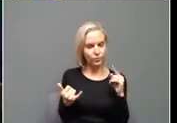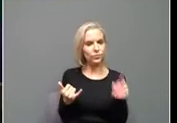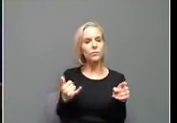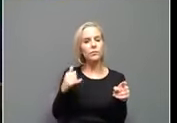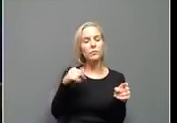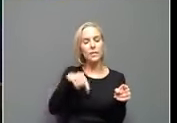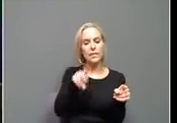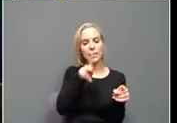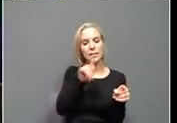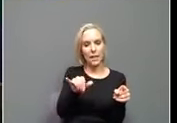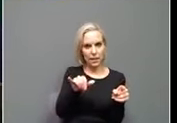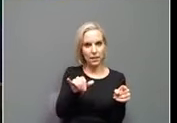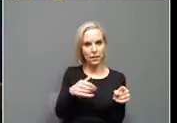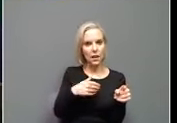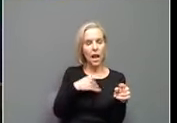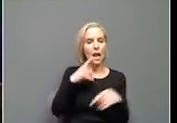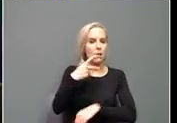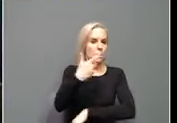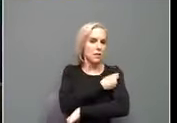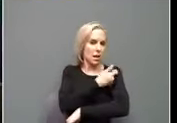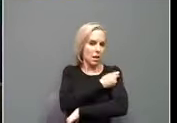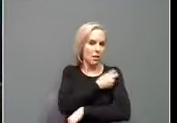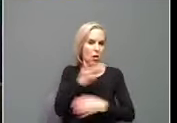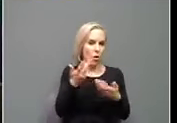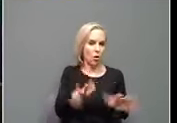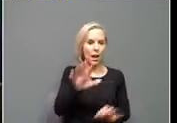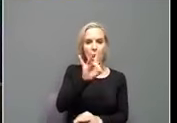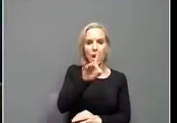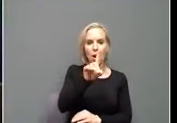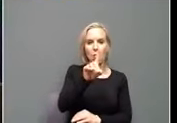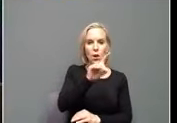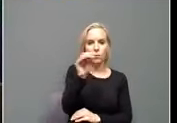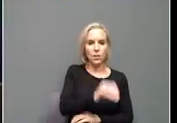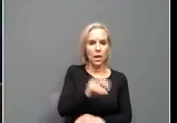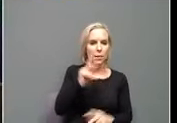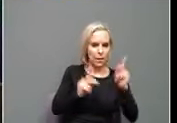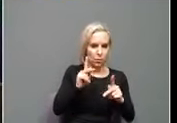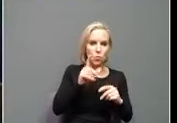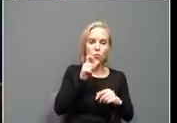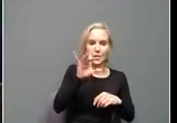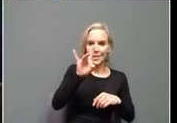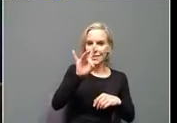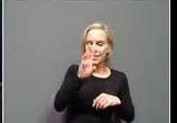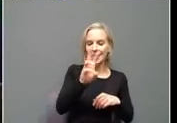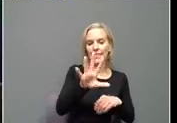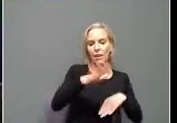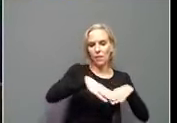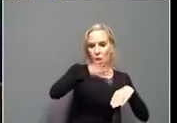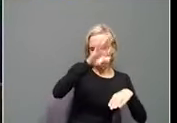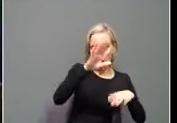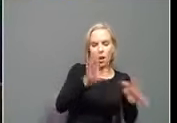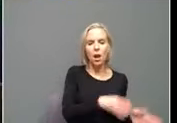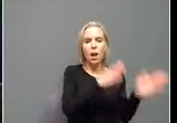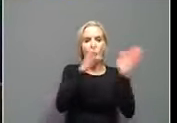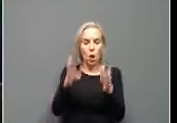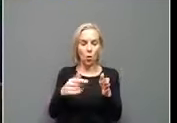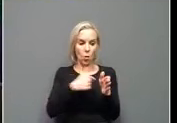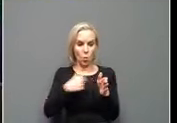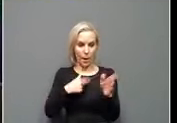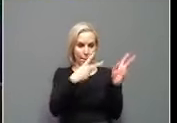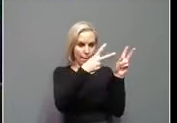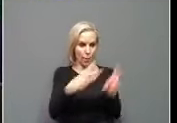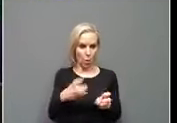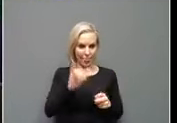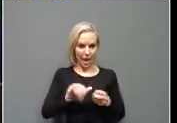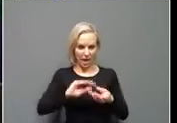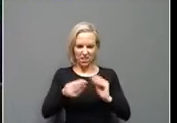we have immunized 81% of the population 65 and older. When we look at the data set we pull, the number we get is